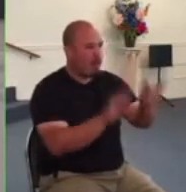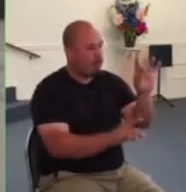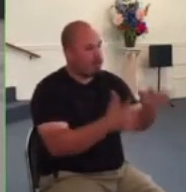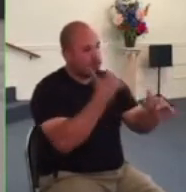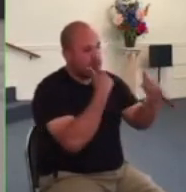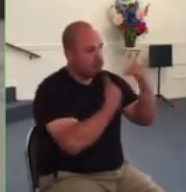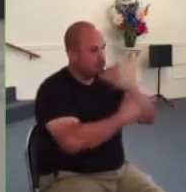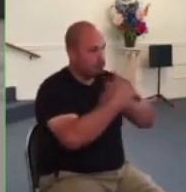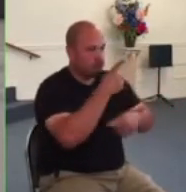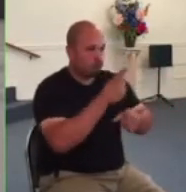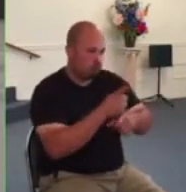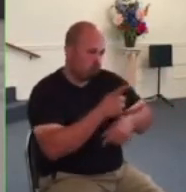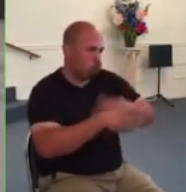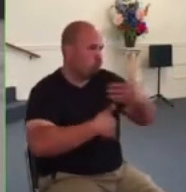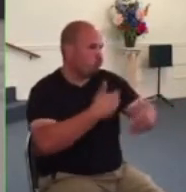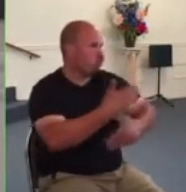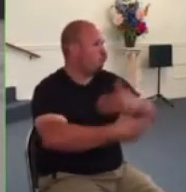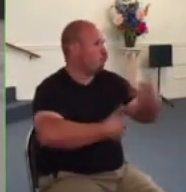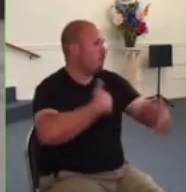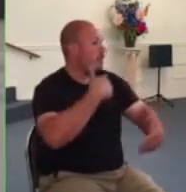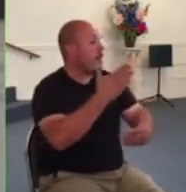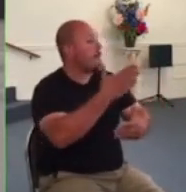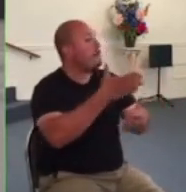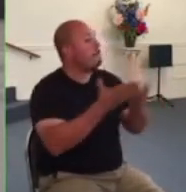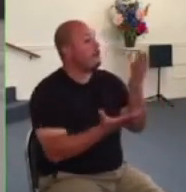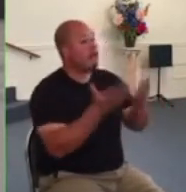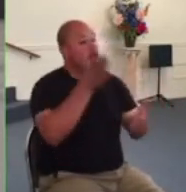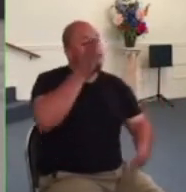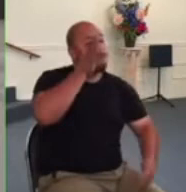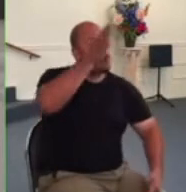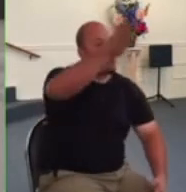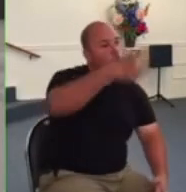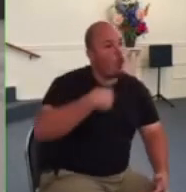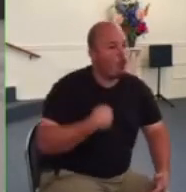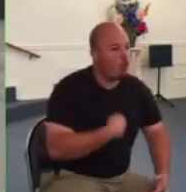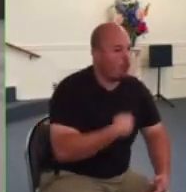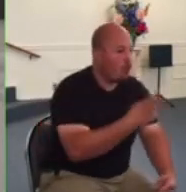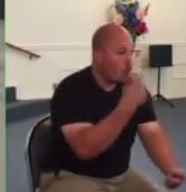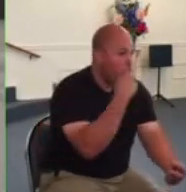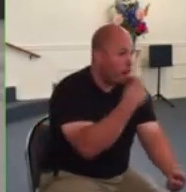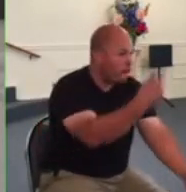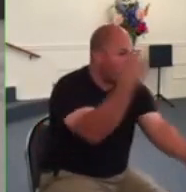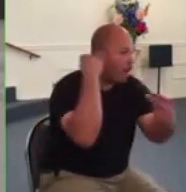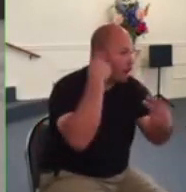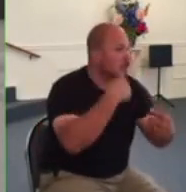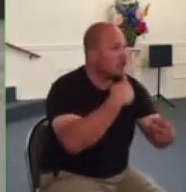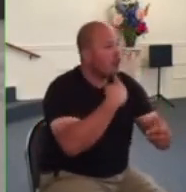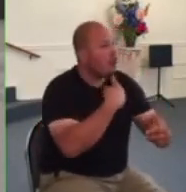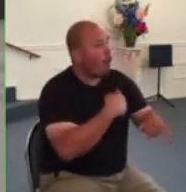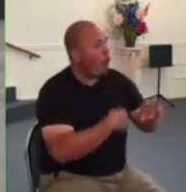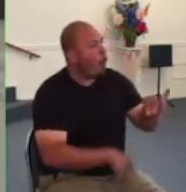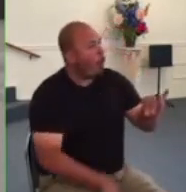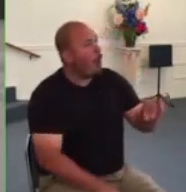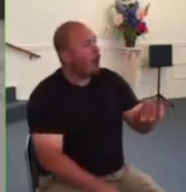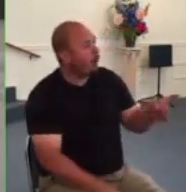come we'll look back and have a clearer understanding of where we did well and where we could have done better